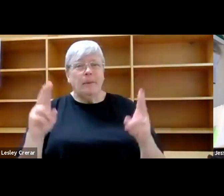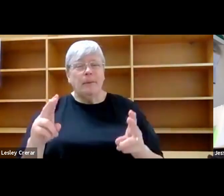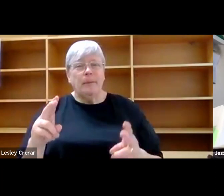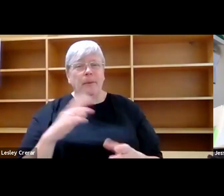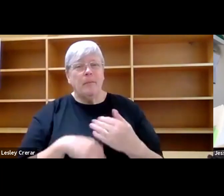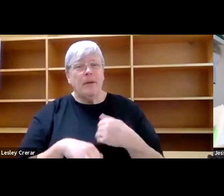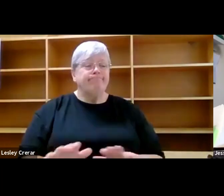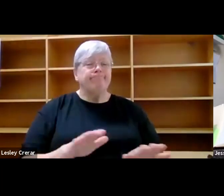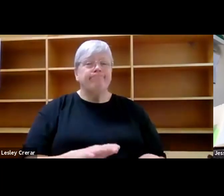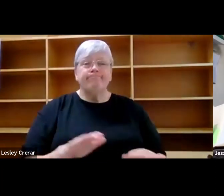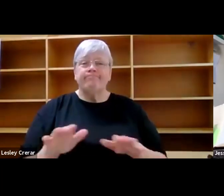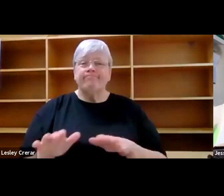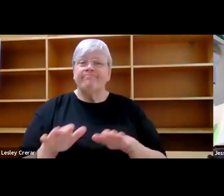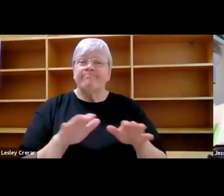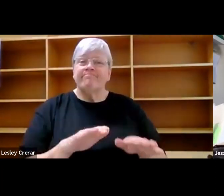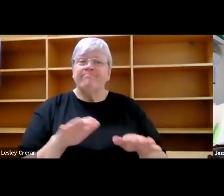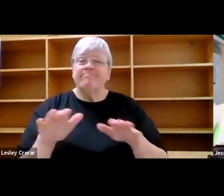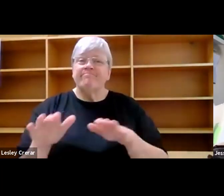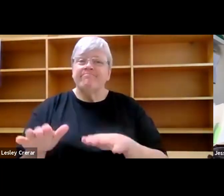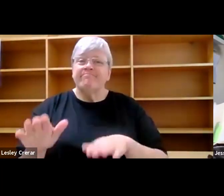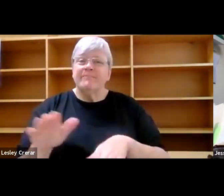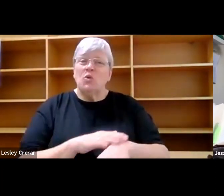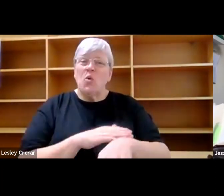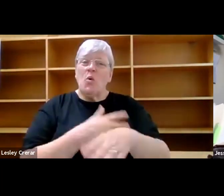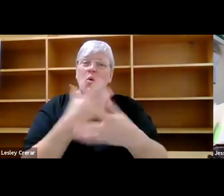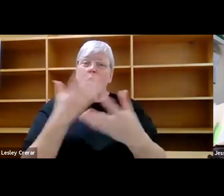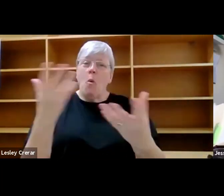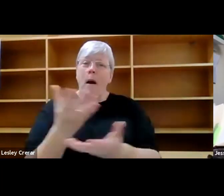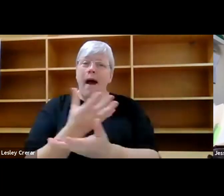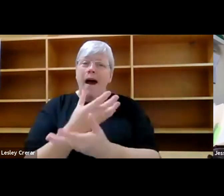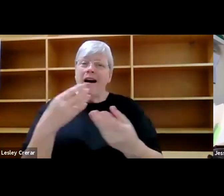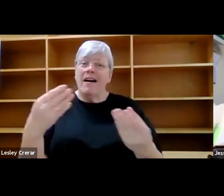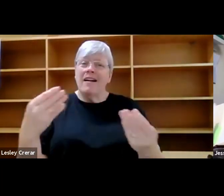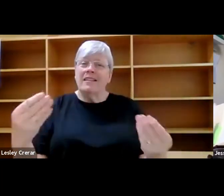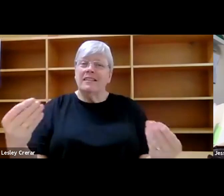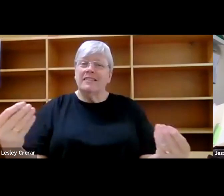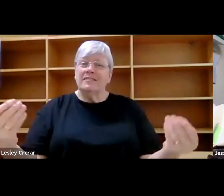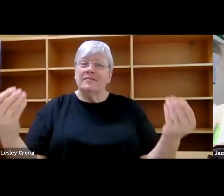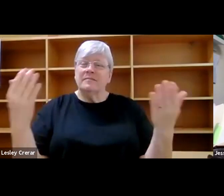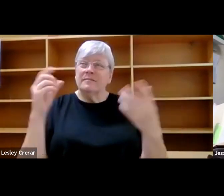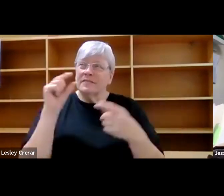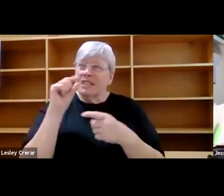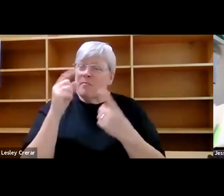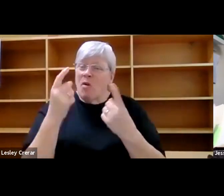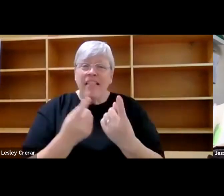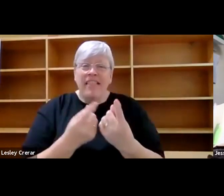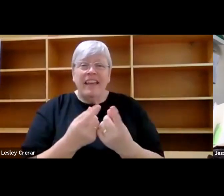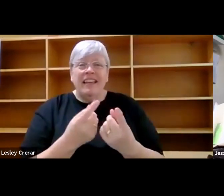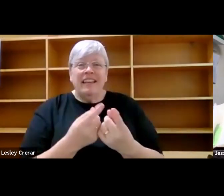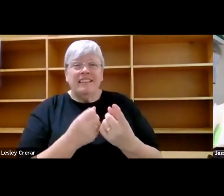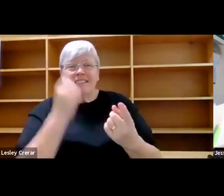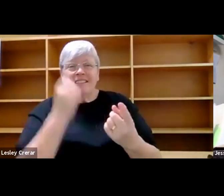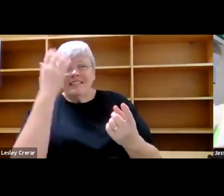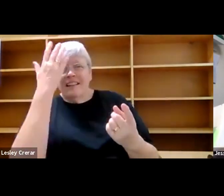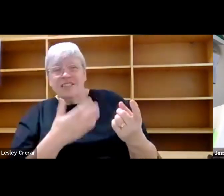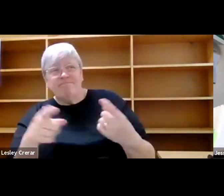accustomed to in the city stretched molten until they evaporated. Small and inconsequential things in the face of arboreal and lithic